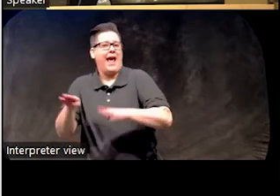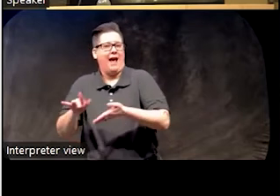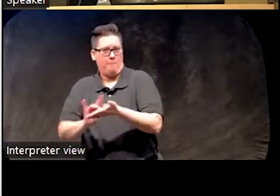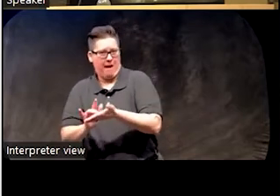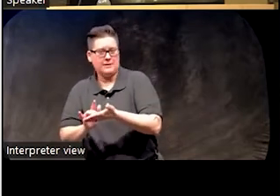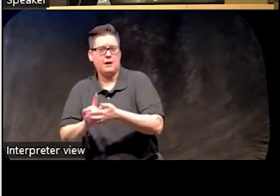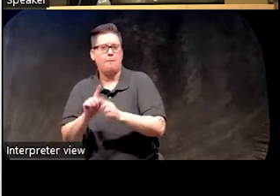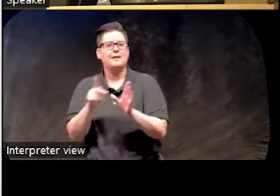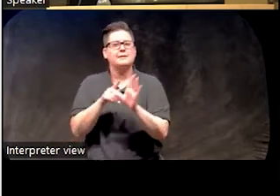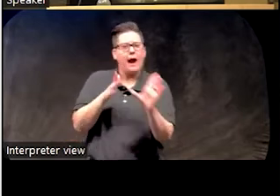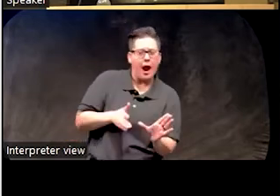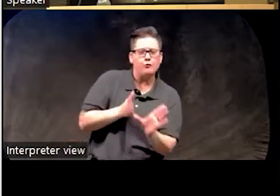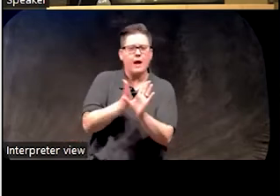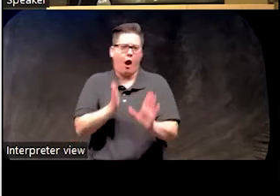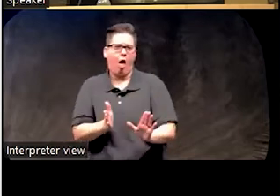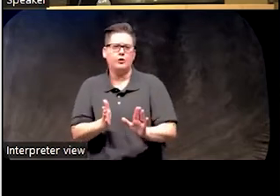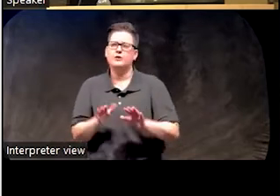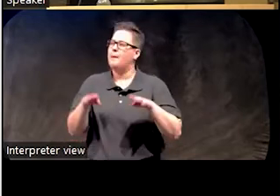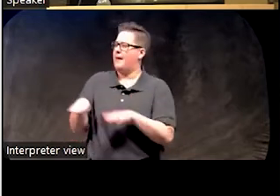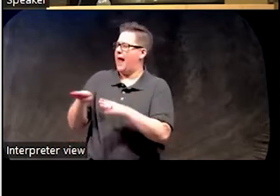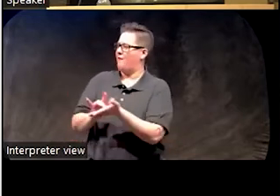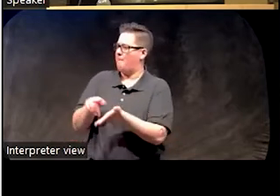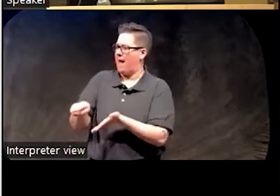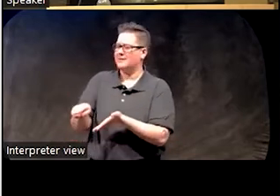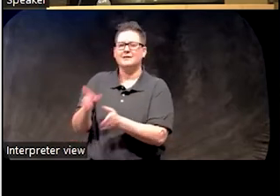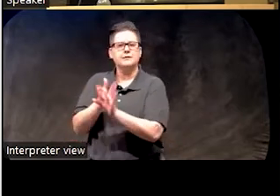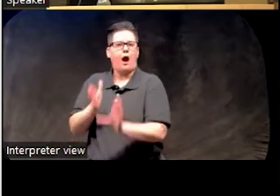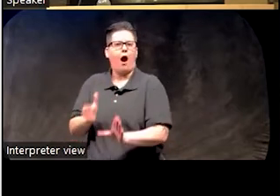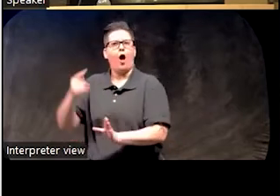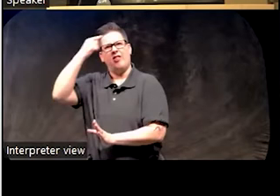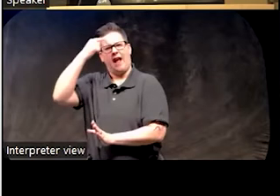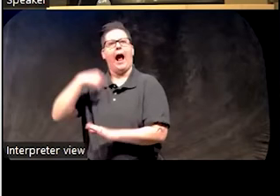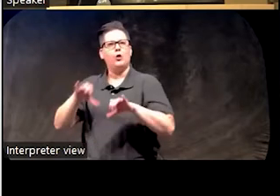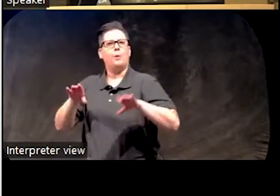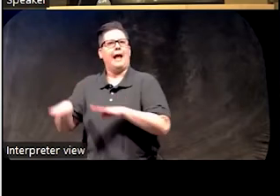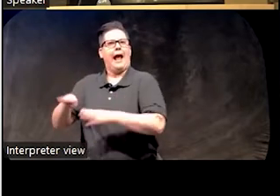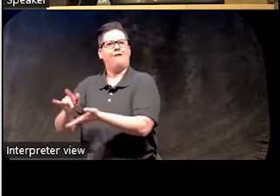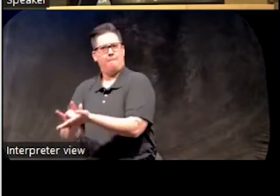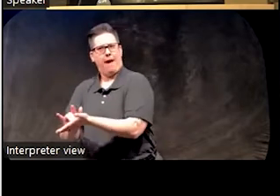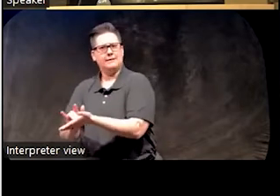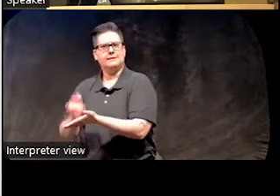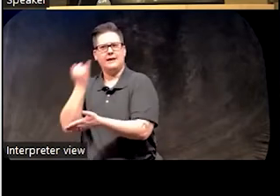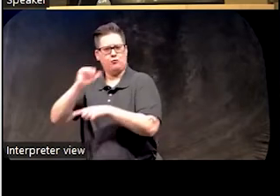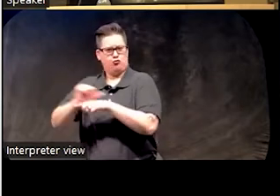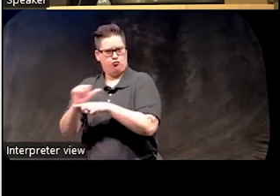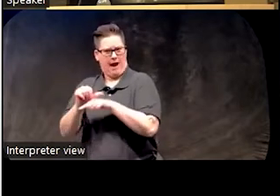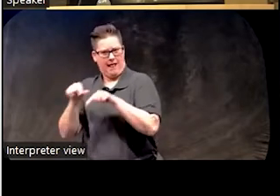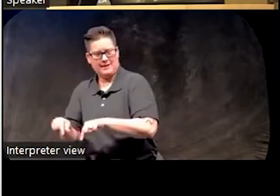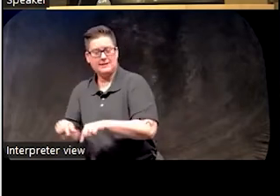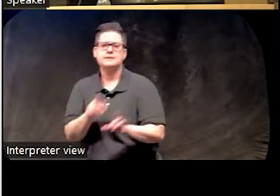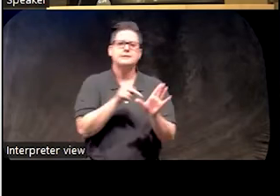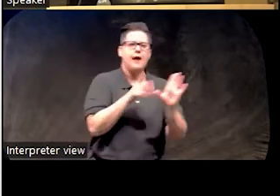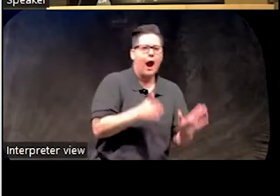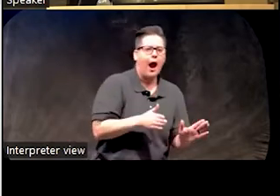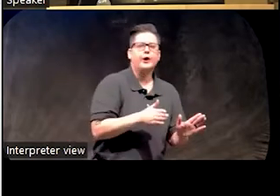which for psychiatrists and psychologists, behavioral medicines tend to be what psychologists think of themselves as, as if they train in this tradition, where